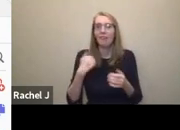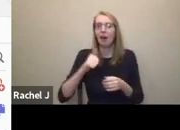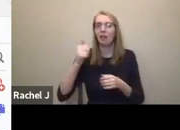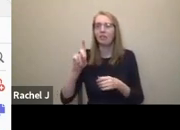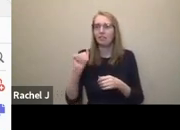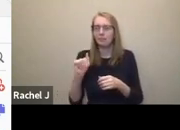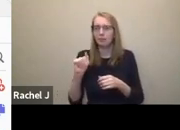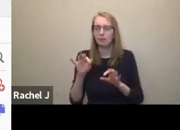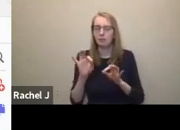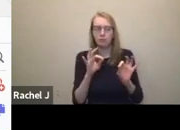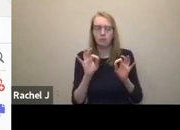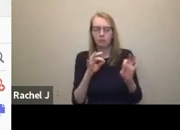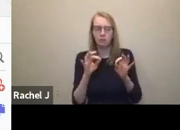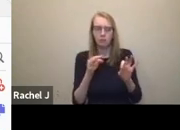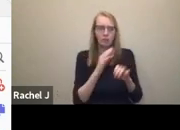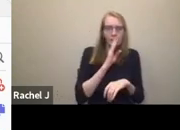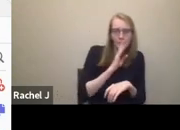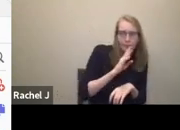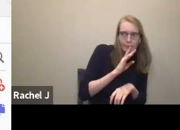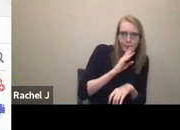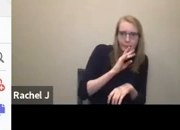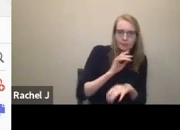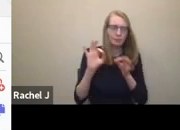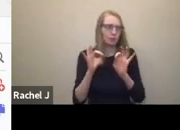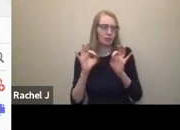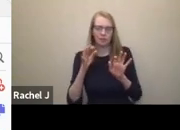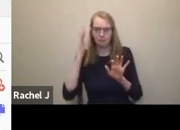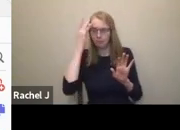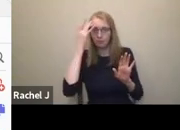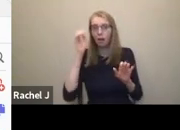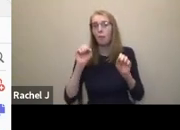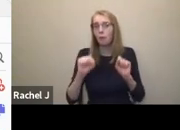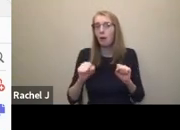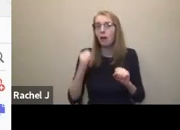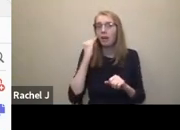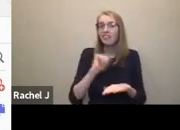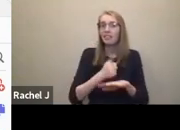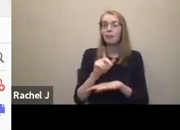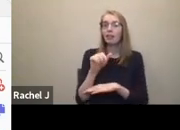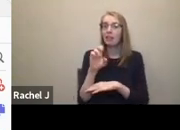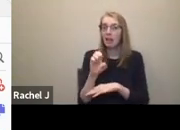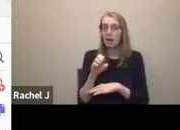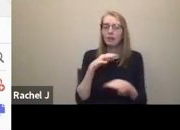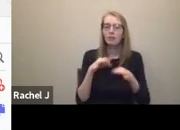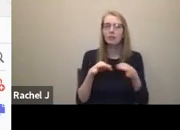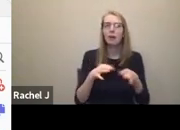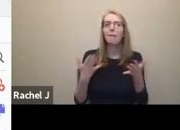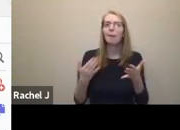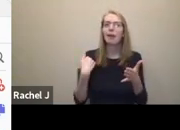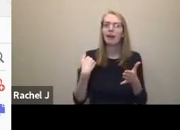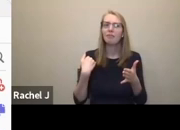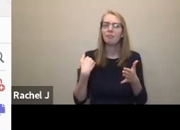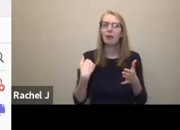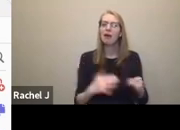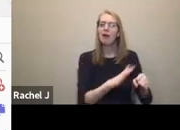whispering all the time. So if you're going to invite live audio description, you might want to create a section in the house for it so that the other